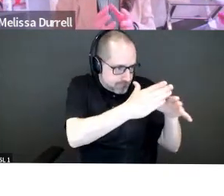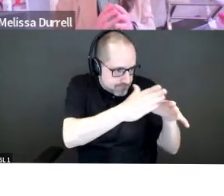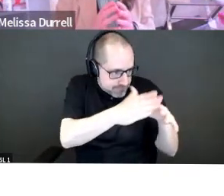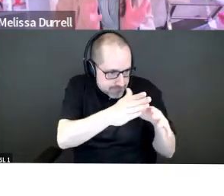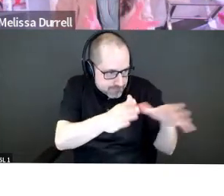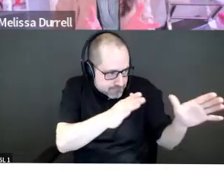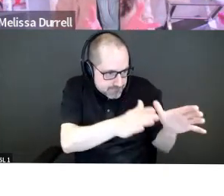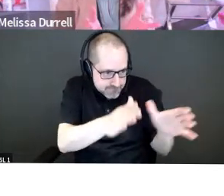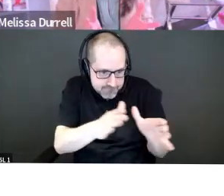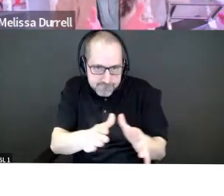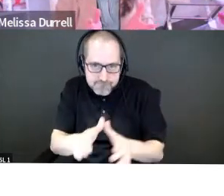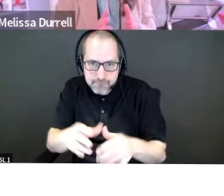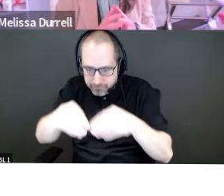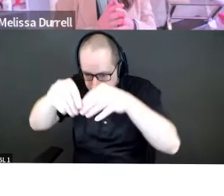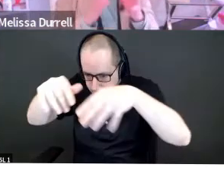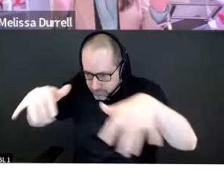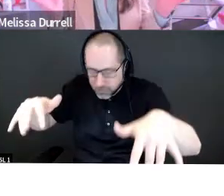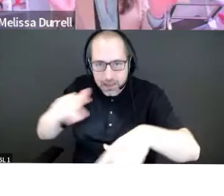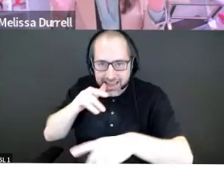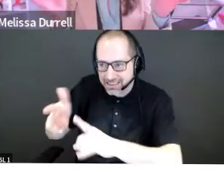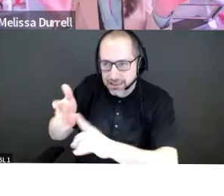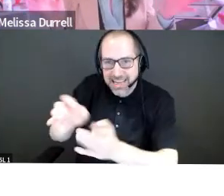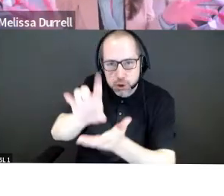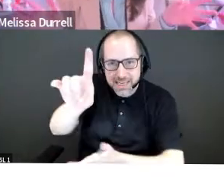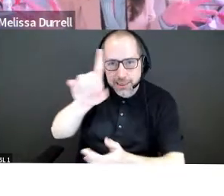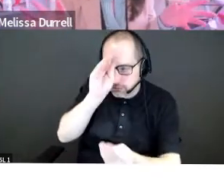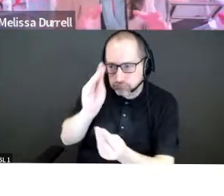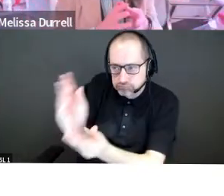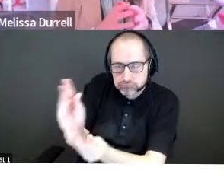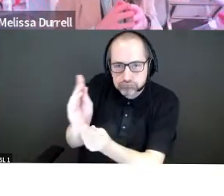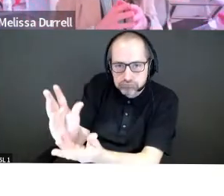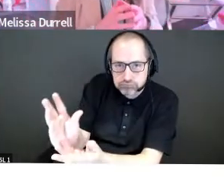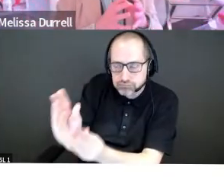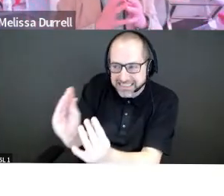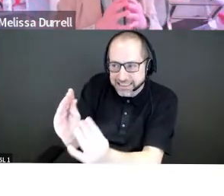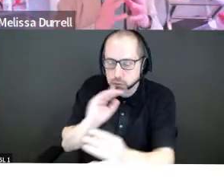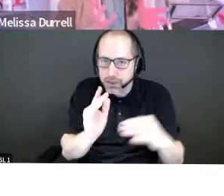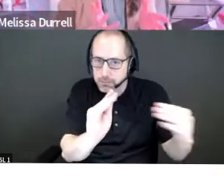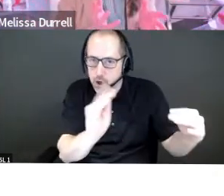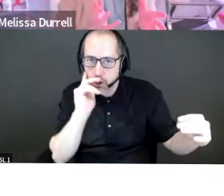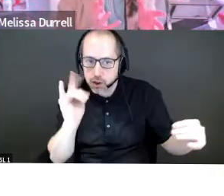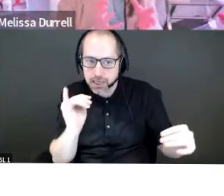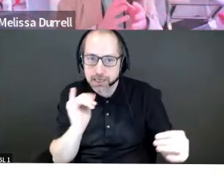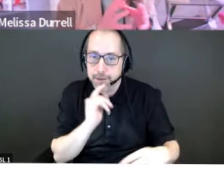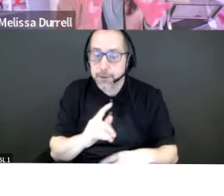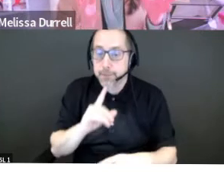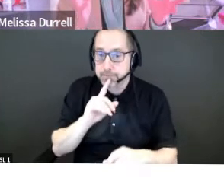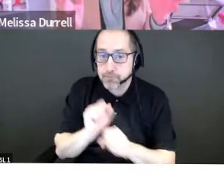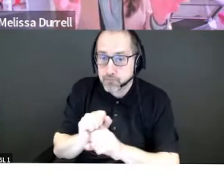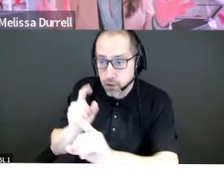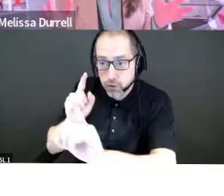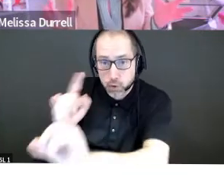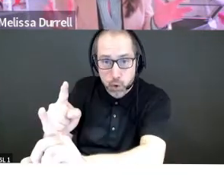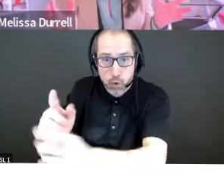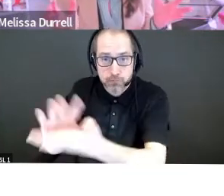angel investor on what your market looks like. Now, the golden egg here is that, you know, the market that you're moving into, you're actually